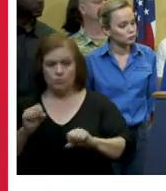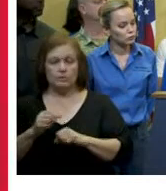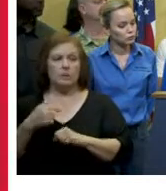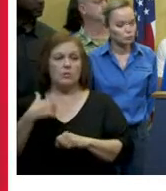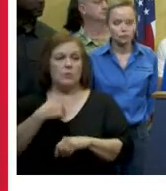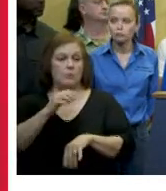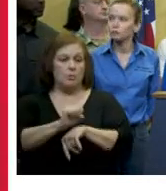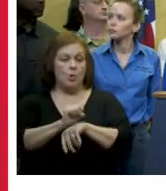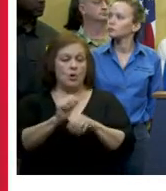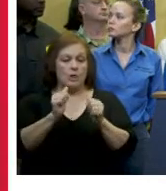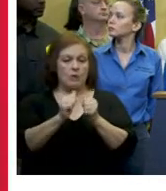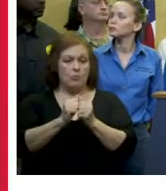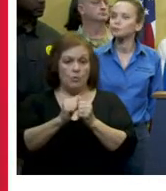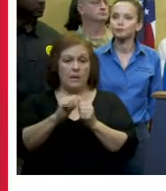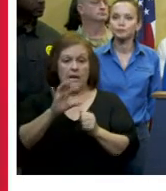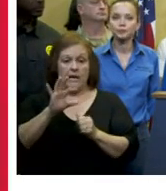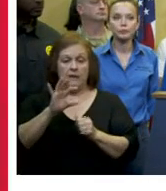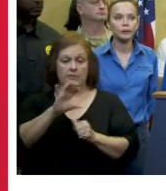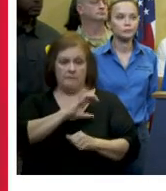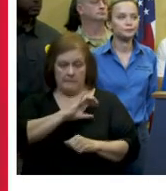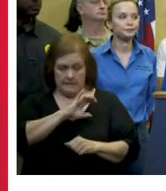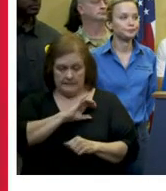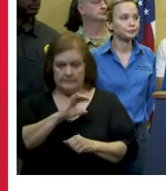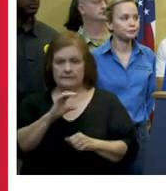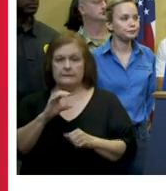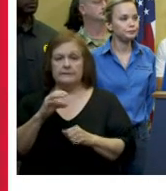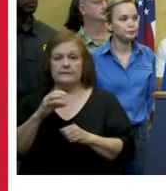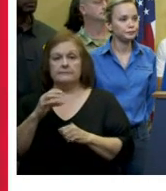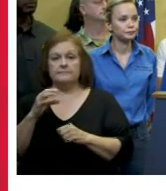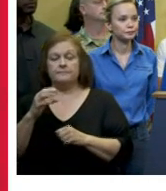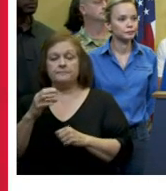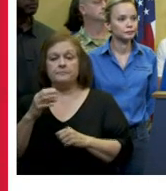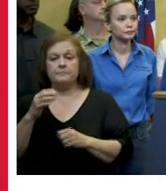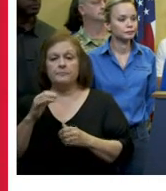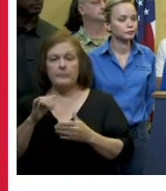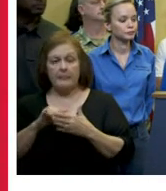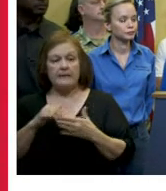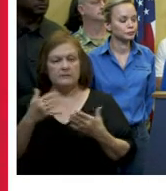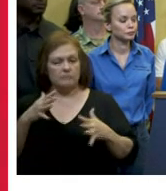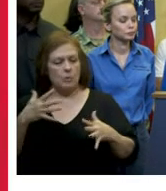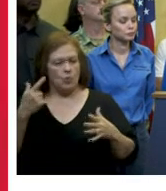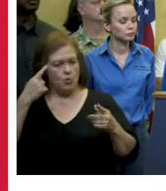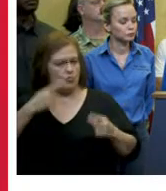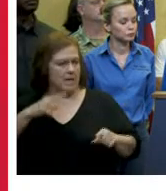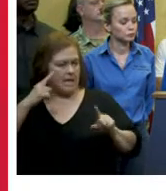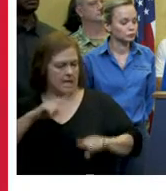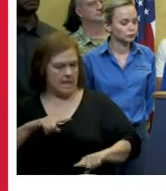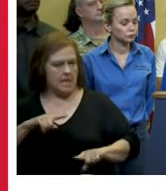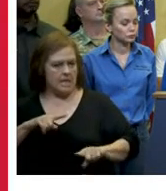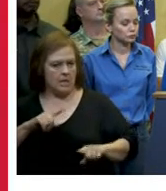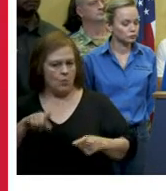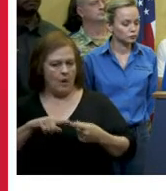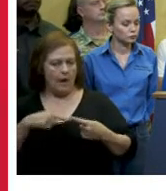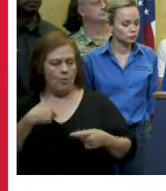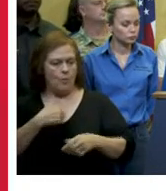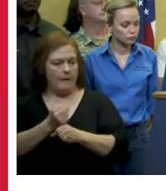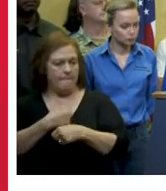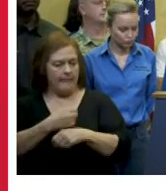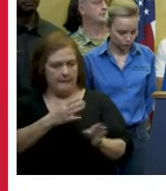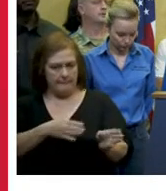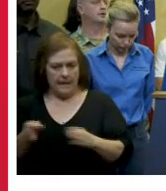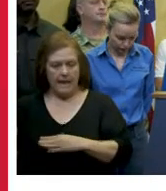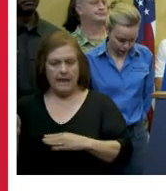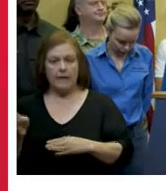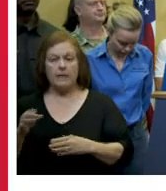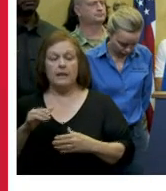chief ferguson i've already given him a heads up you know as part of our uh normal agreement we have with the city with our all hazards plan uh those